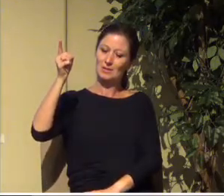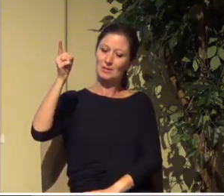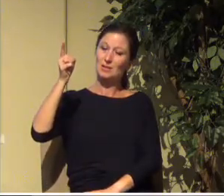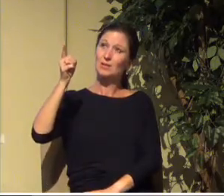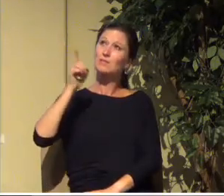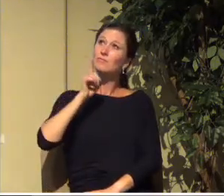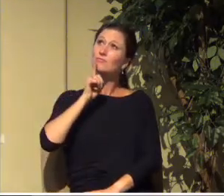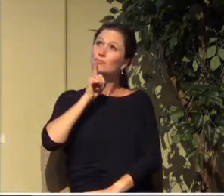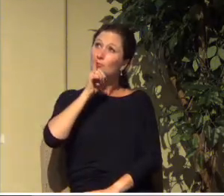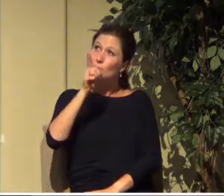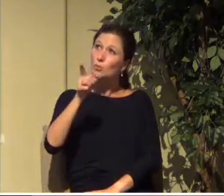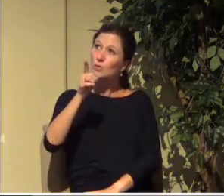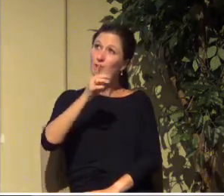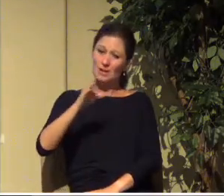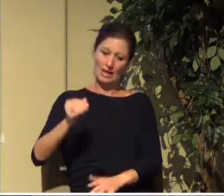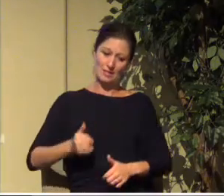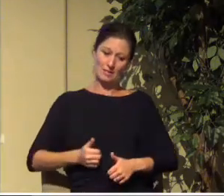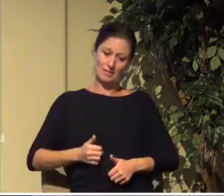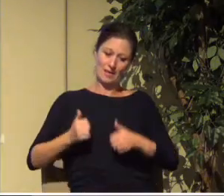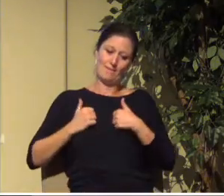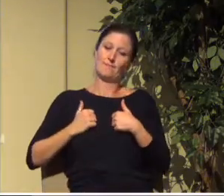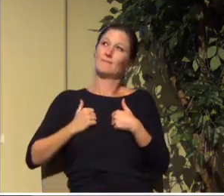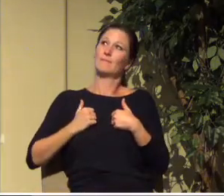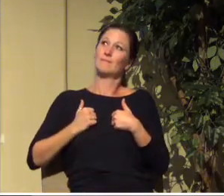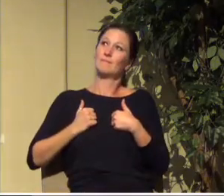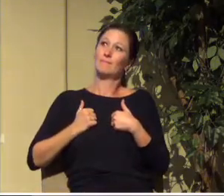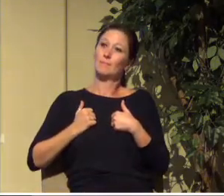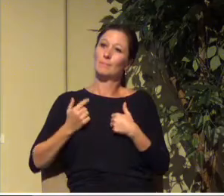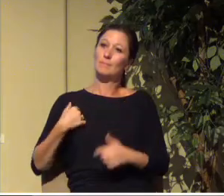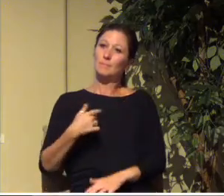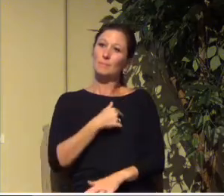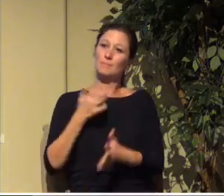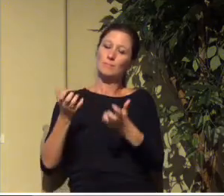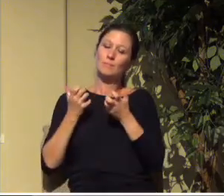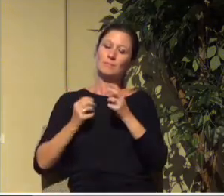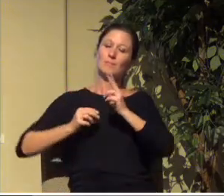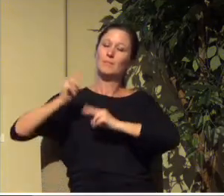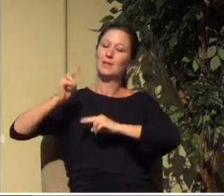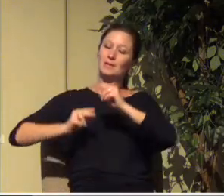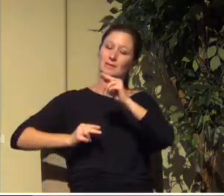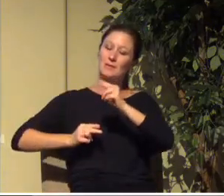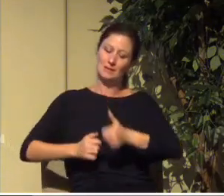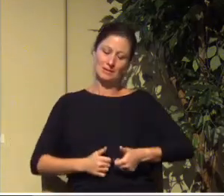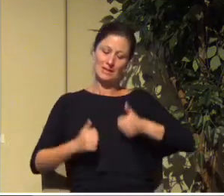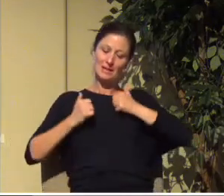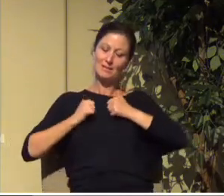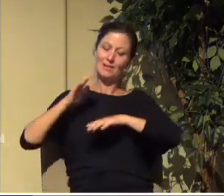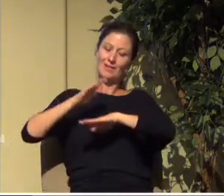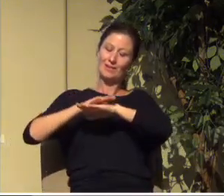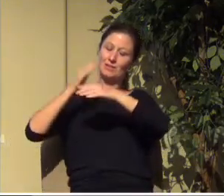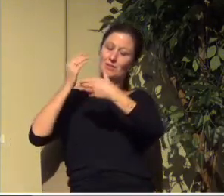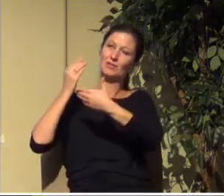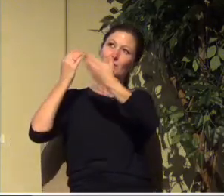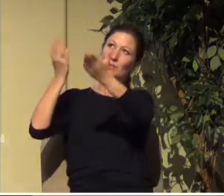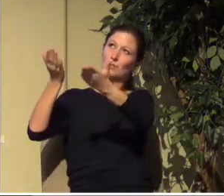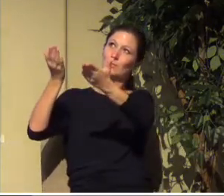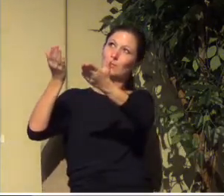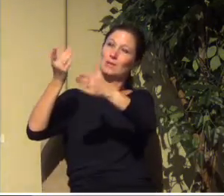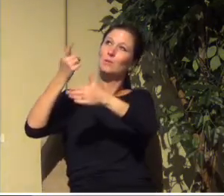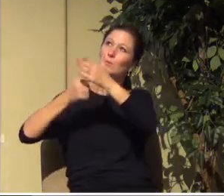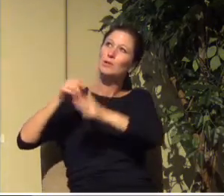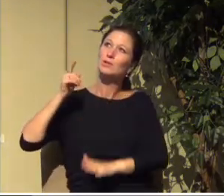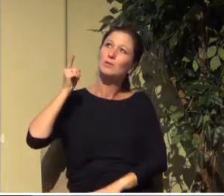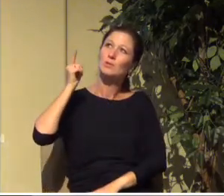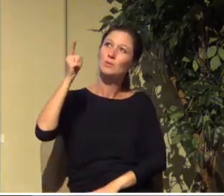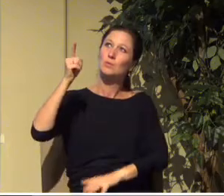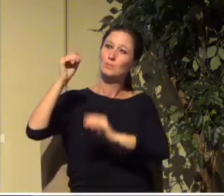And so, Lord, we want to build our lives upon you, on what you teach, on